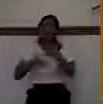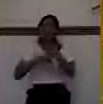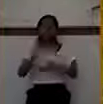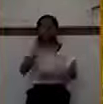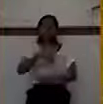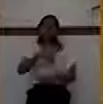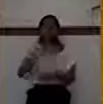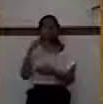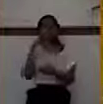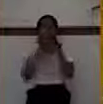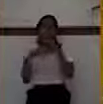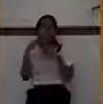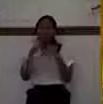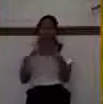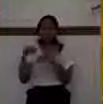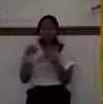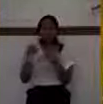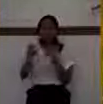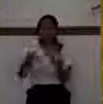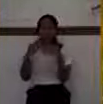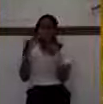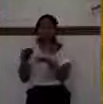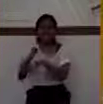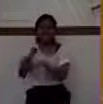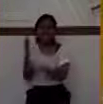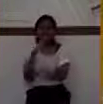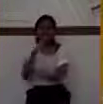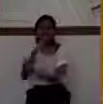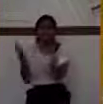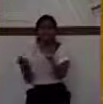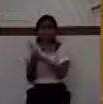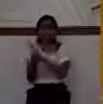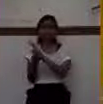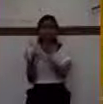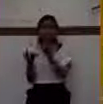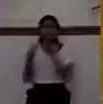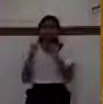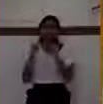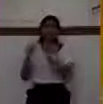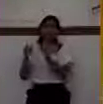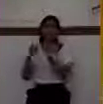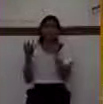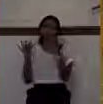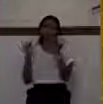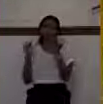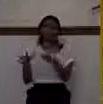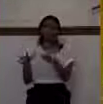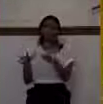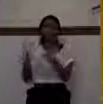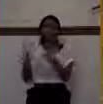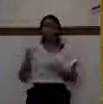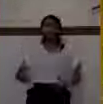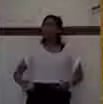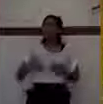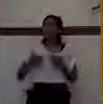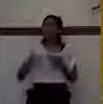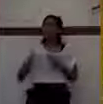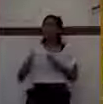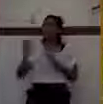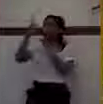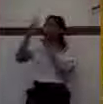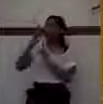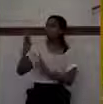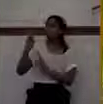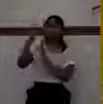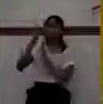May that never be said of us. May we truly live a life that's honoring to the Lord with